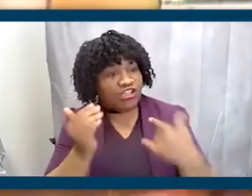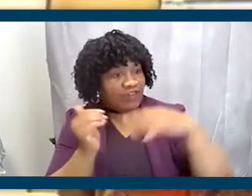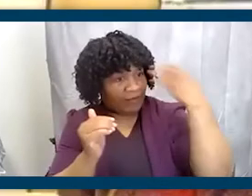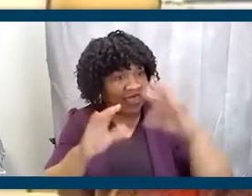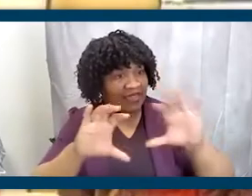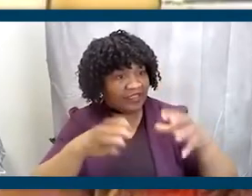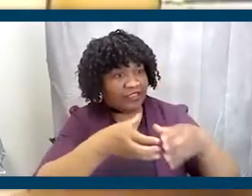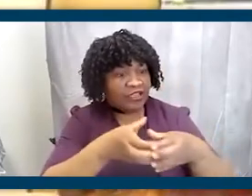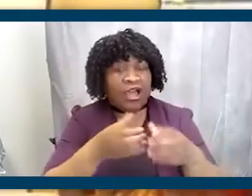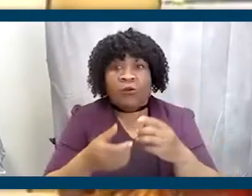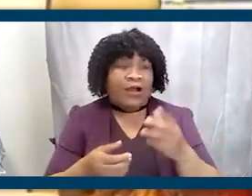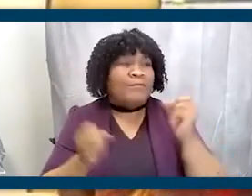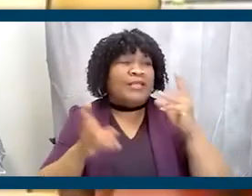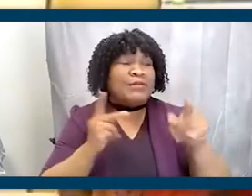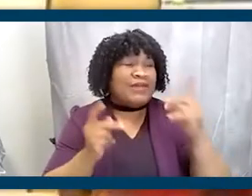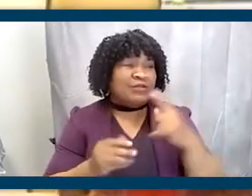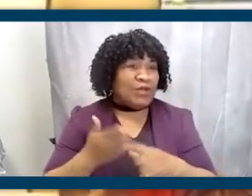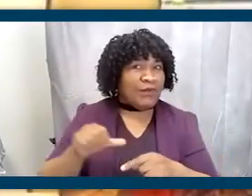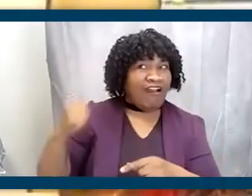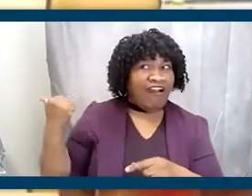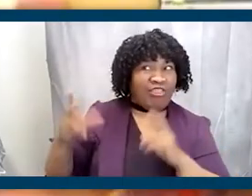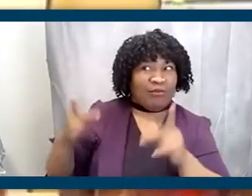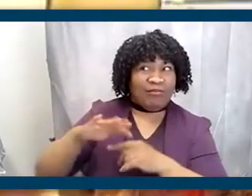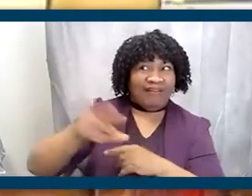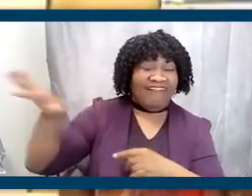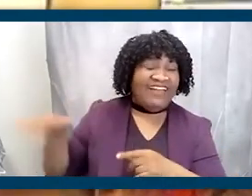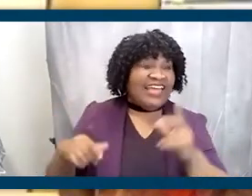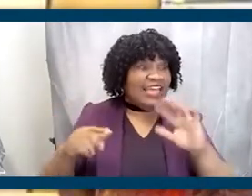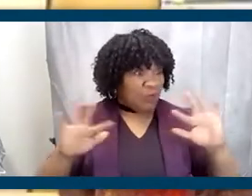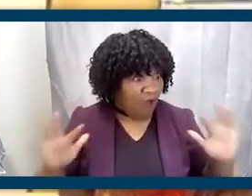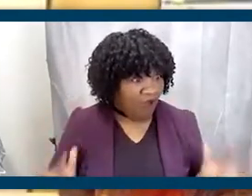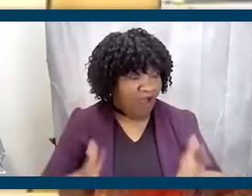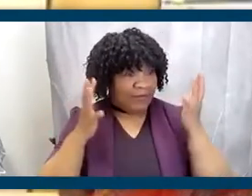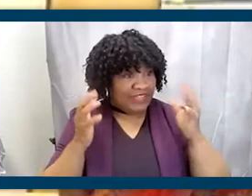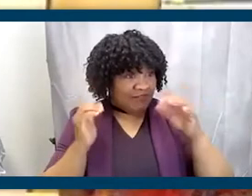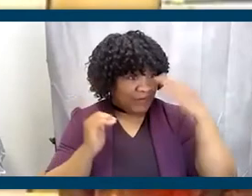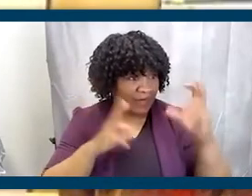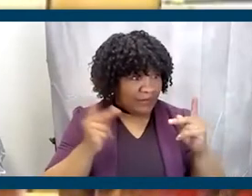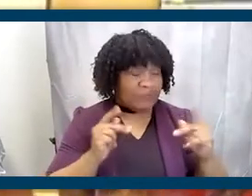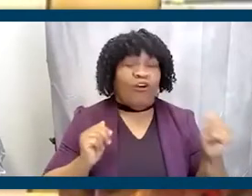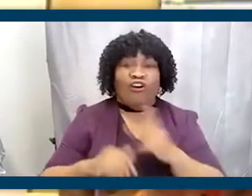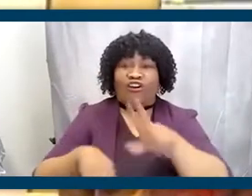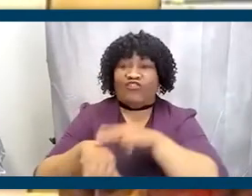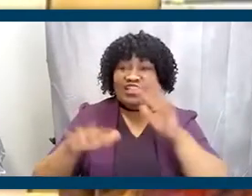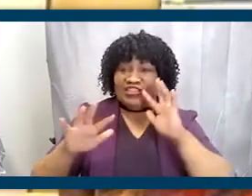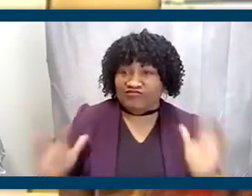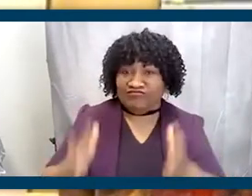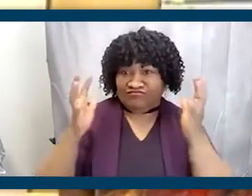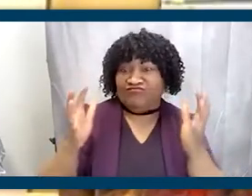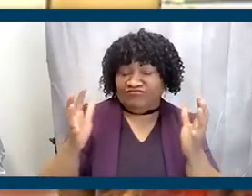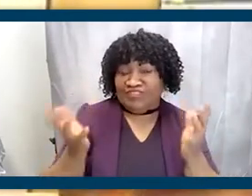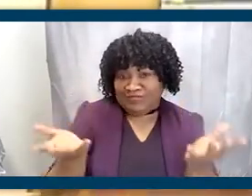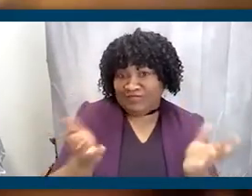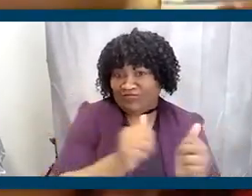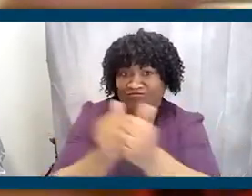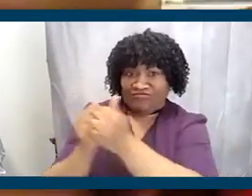would say, well, what about other people? Well, the reality is, is when you uplift Black people, you uplift the whole nation, because when you were at the bottom, and so